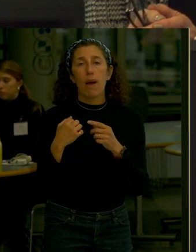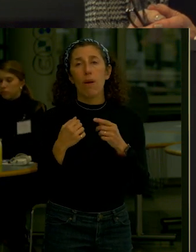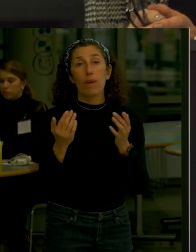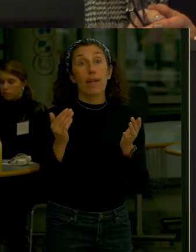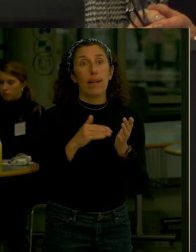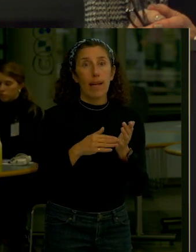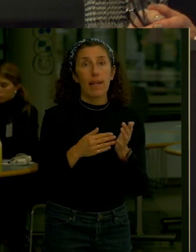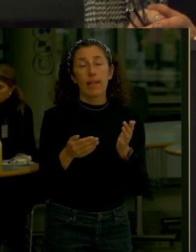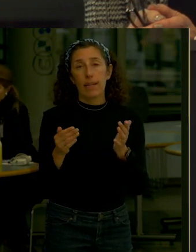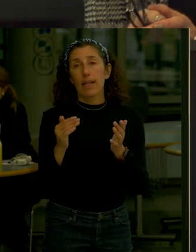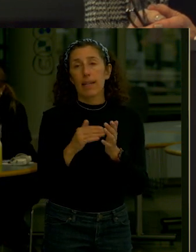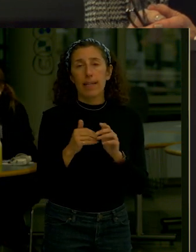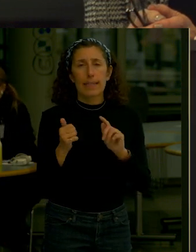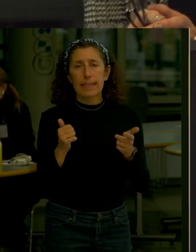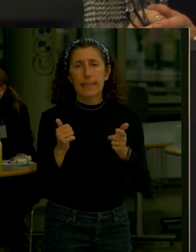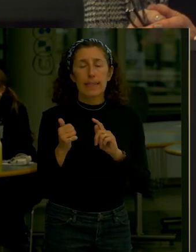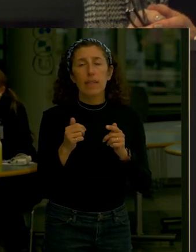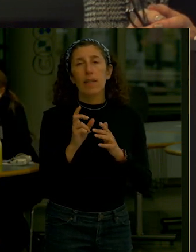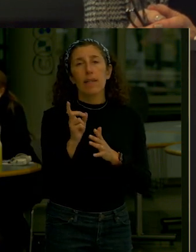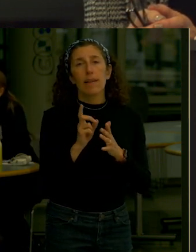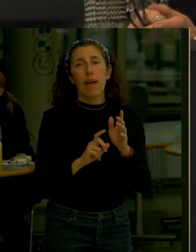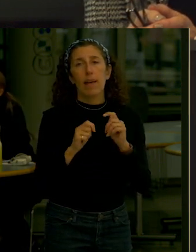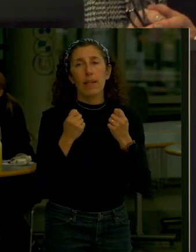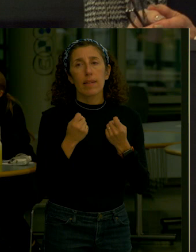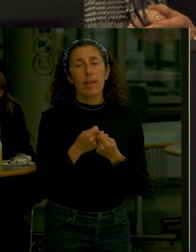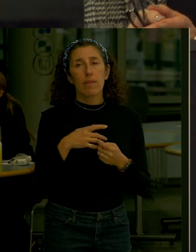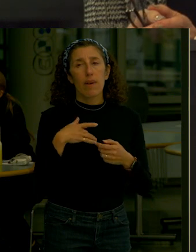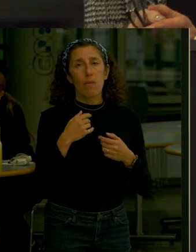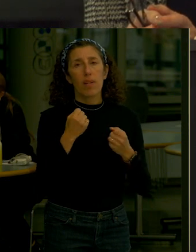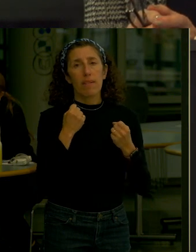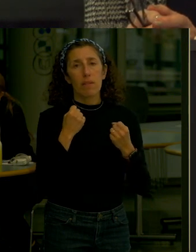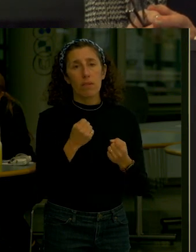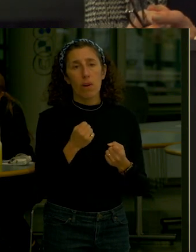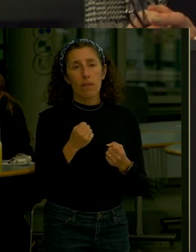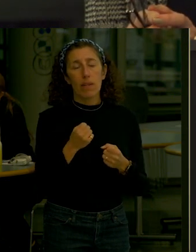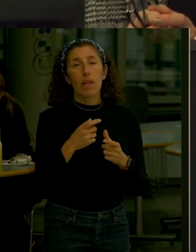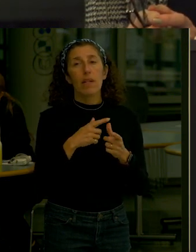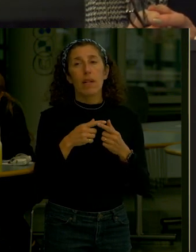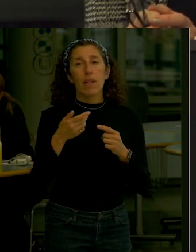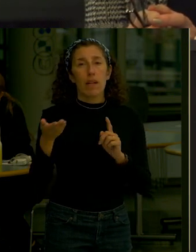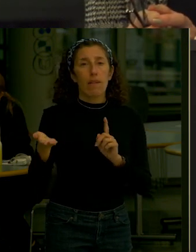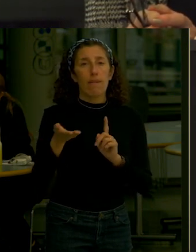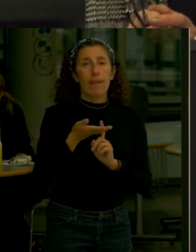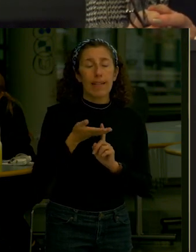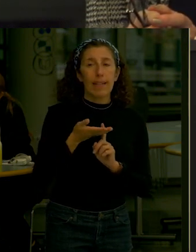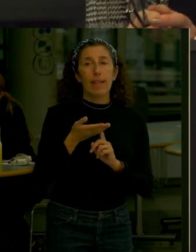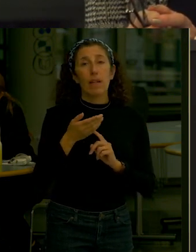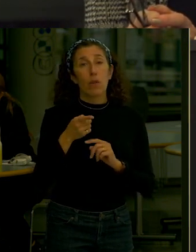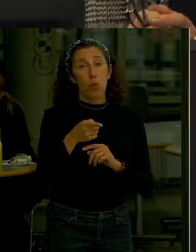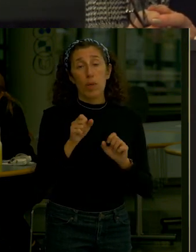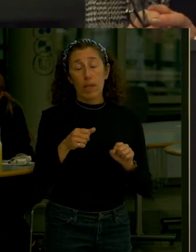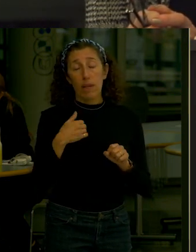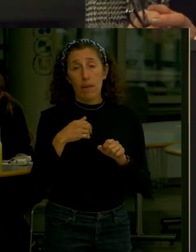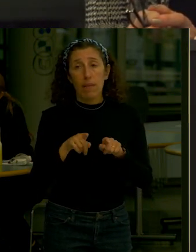The design team felt very strongly about this I ultimately was convinced of this You're welcome to have the same